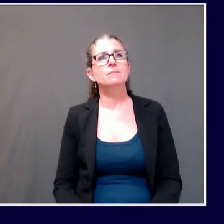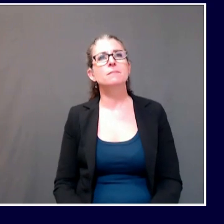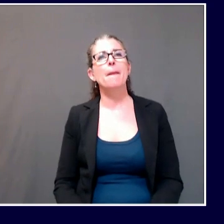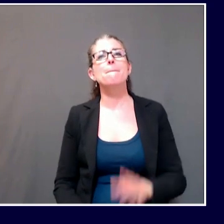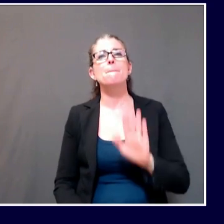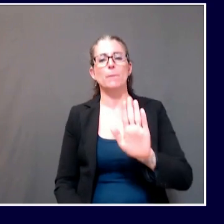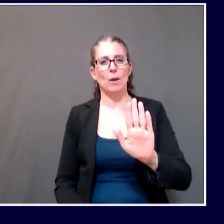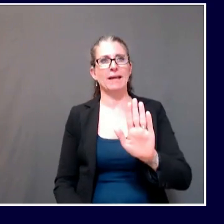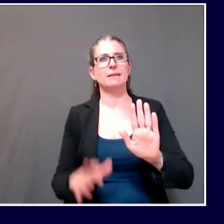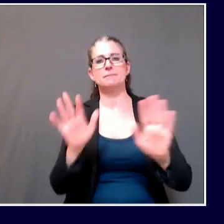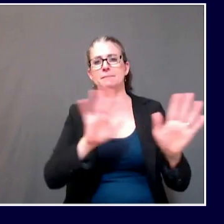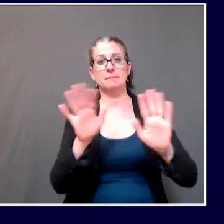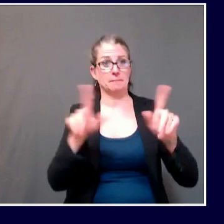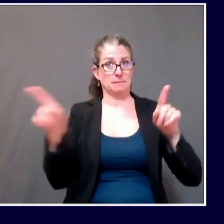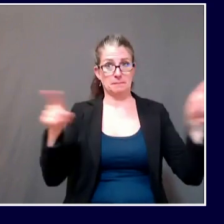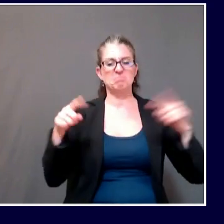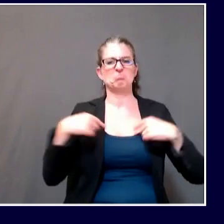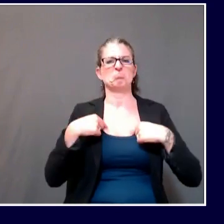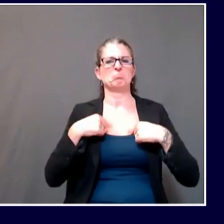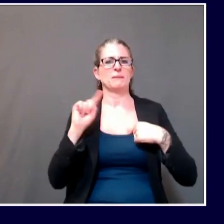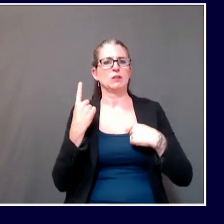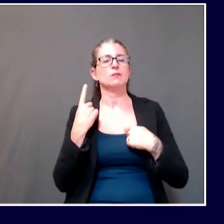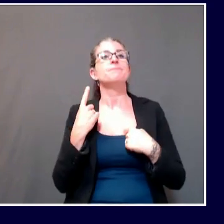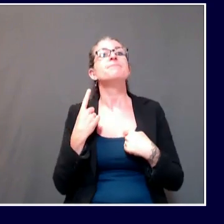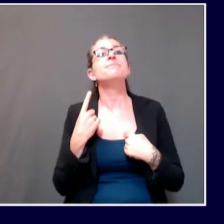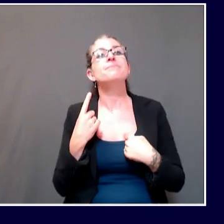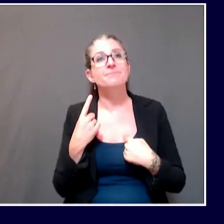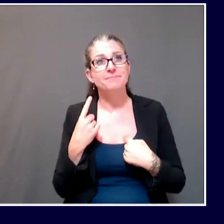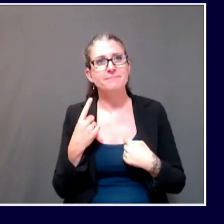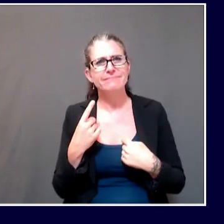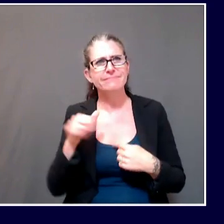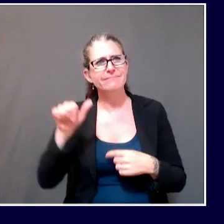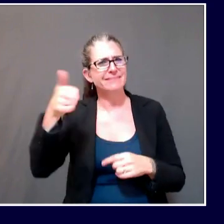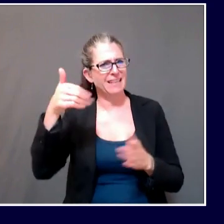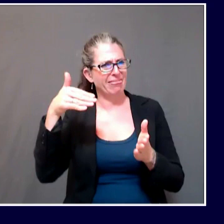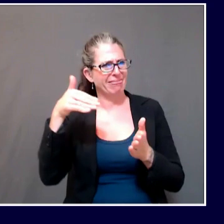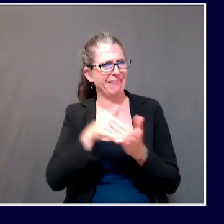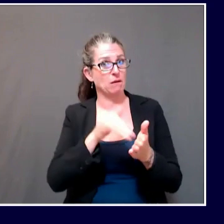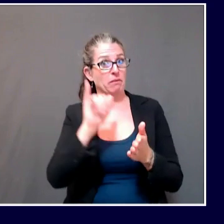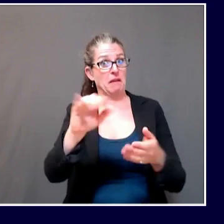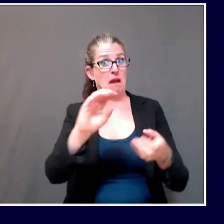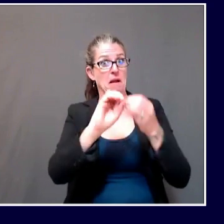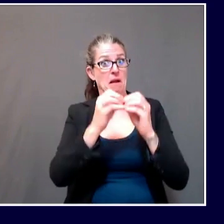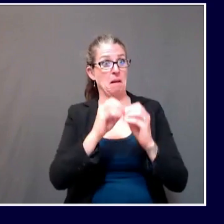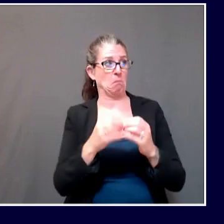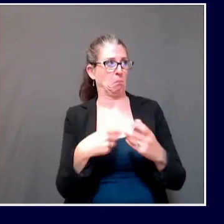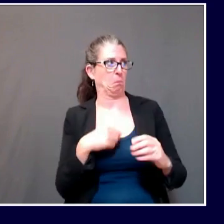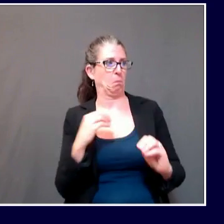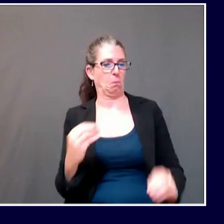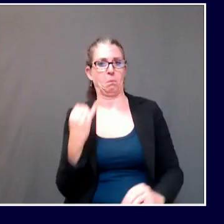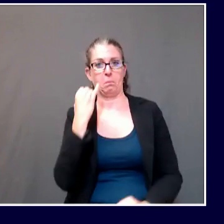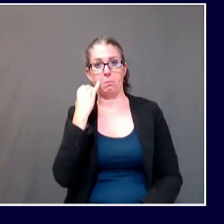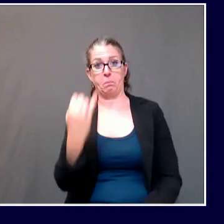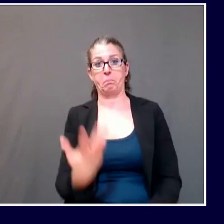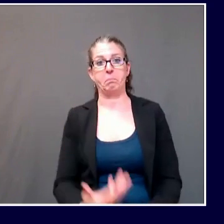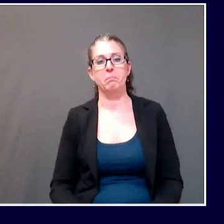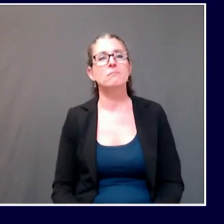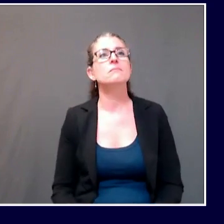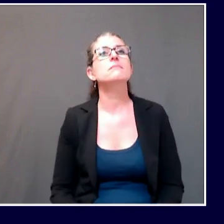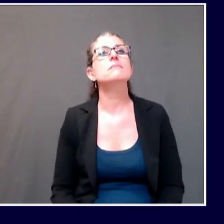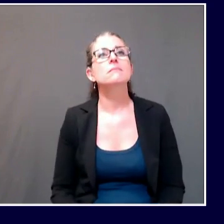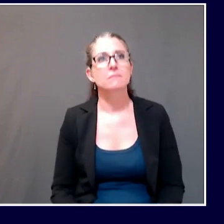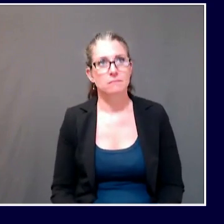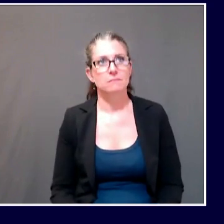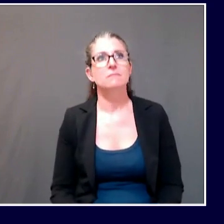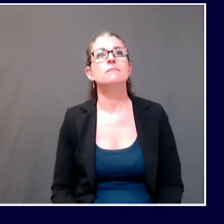Allison, I'm not sure about the $10,000 figure. What I will tell you is that, at least as to the Maine CDC's health